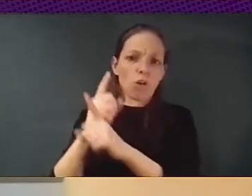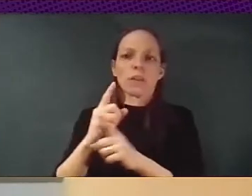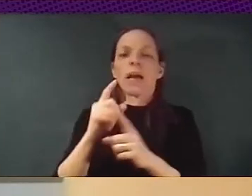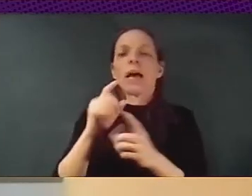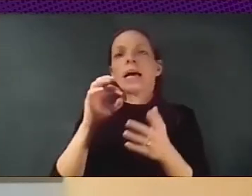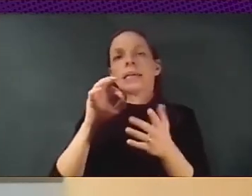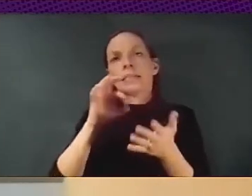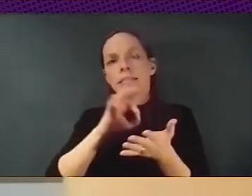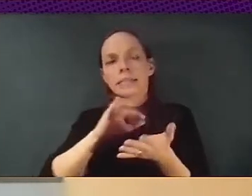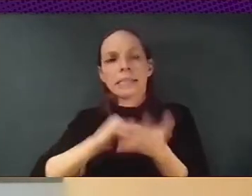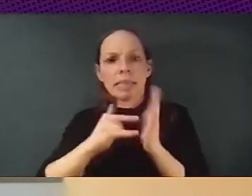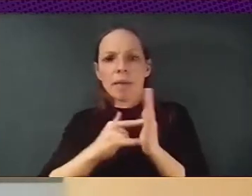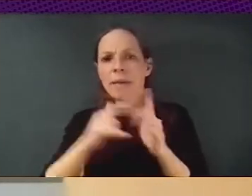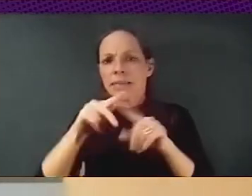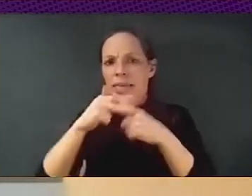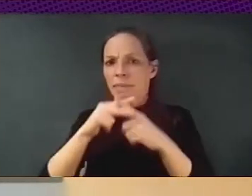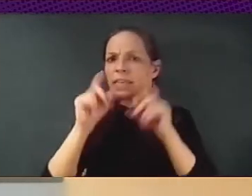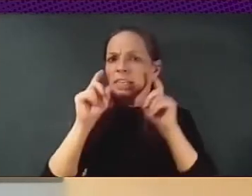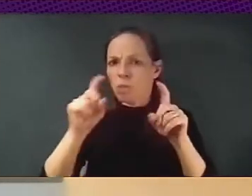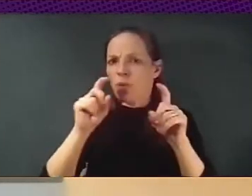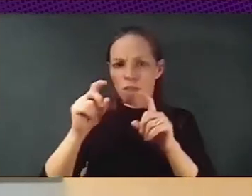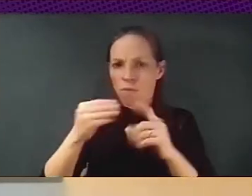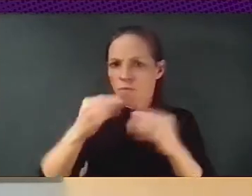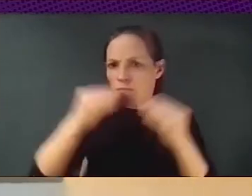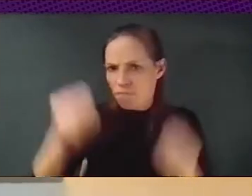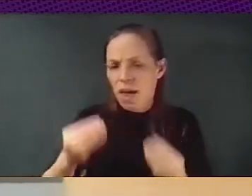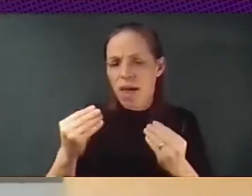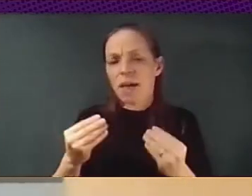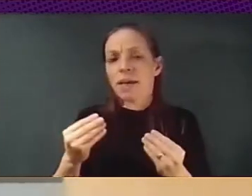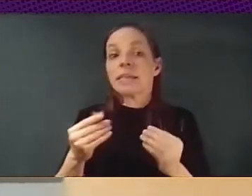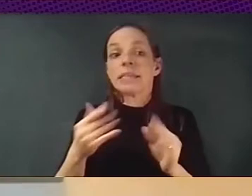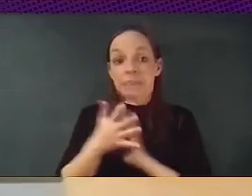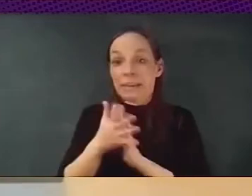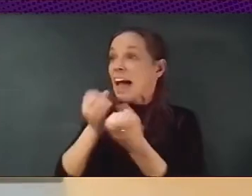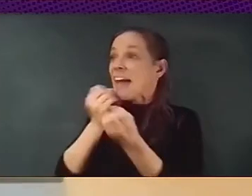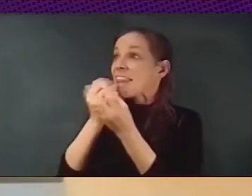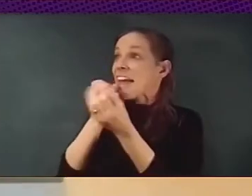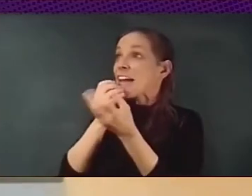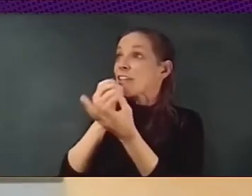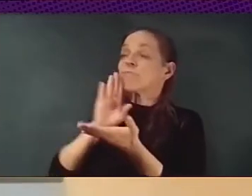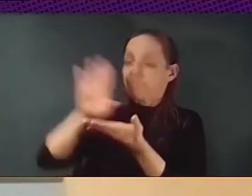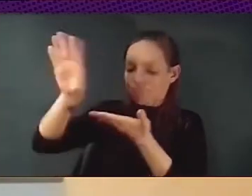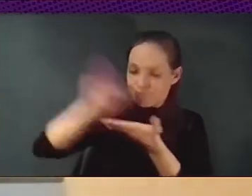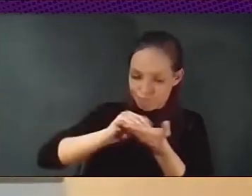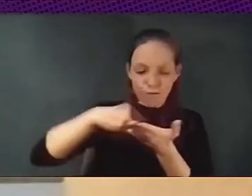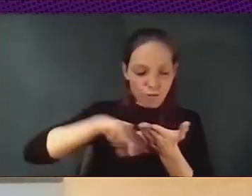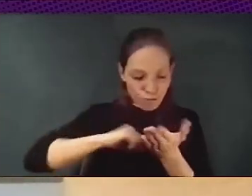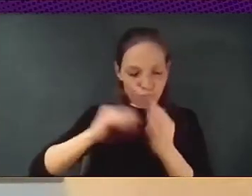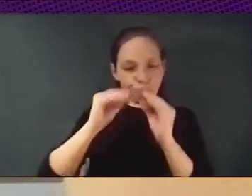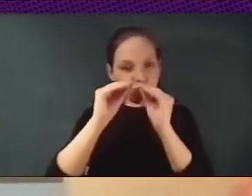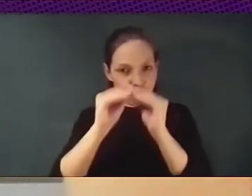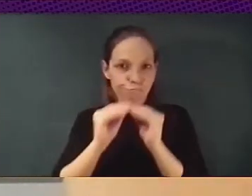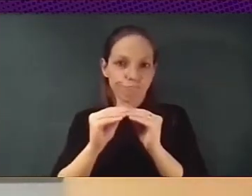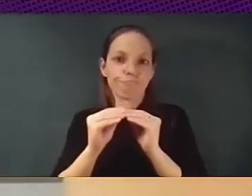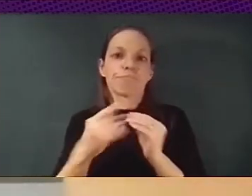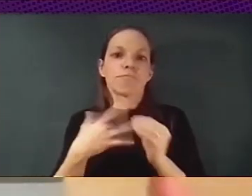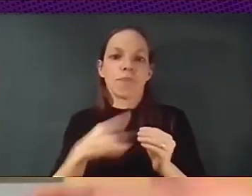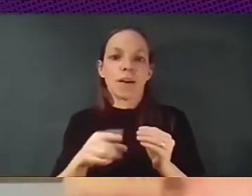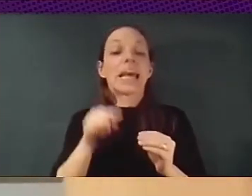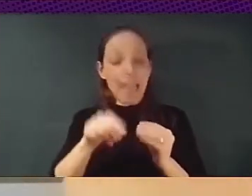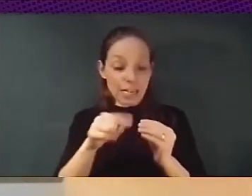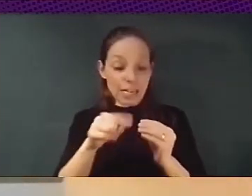based on this data, which is a public good that belongs to the citizens of Barcelona. On top of that, we even went